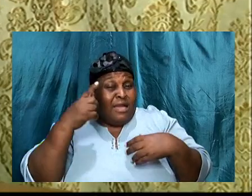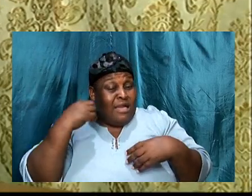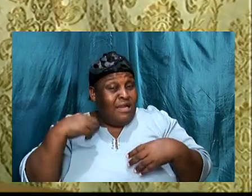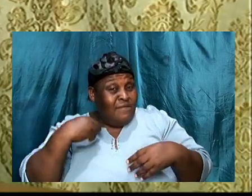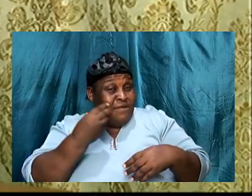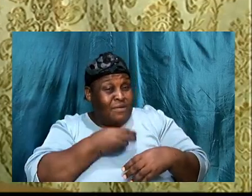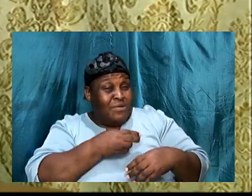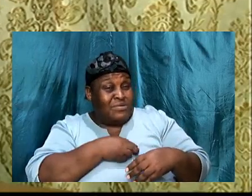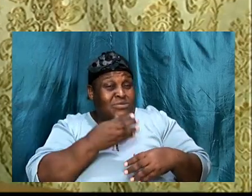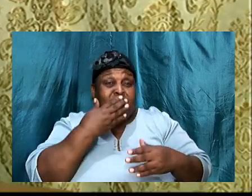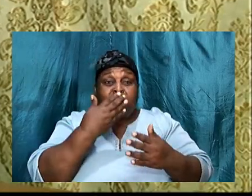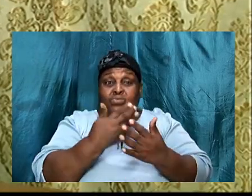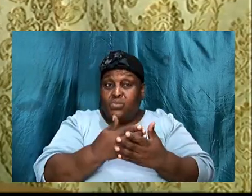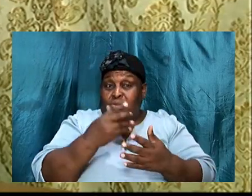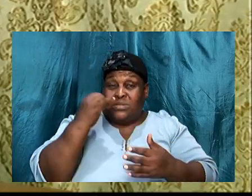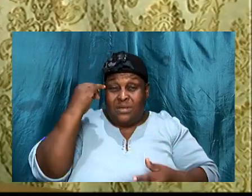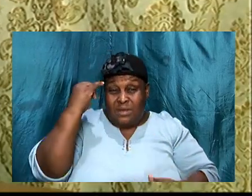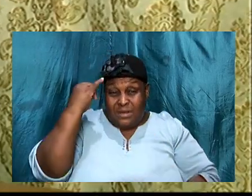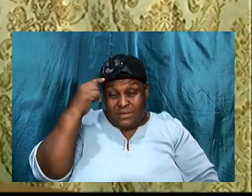knew it, how to do this good,